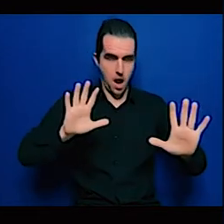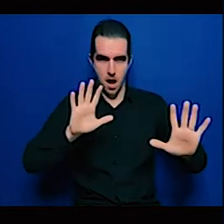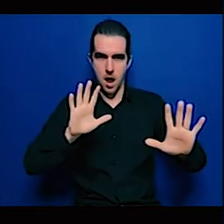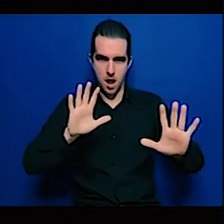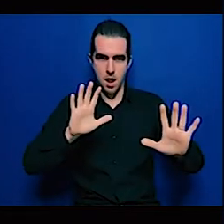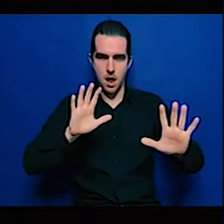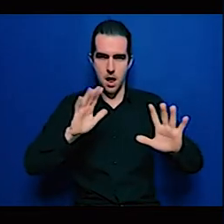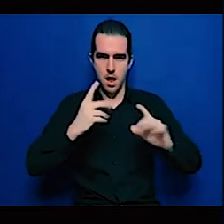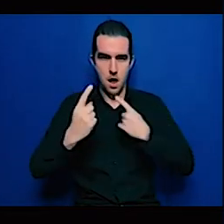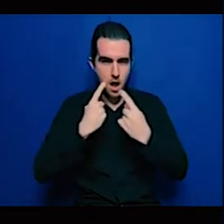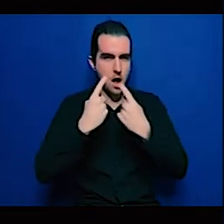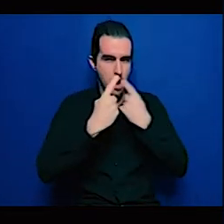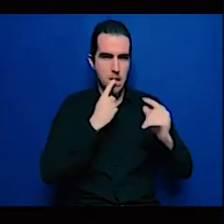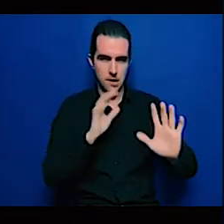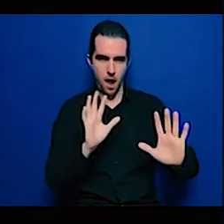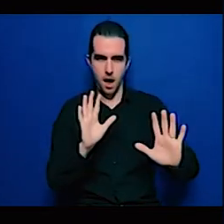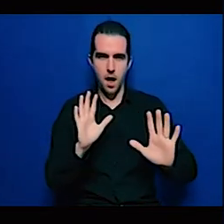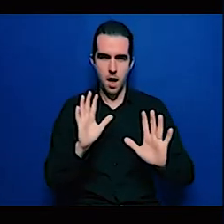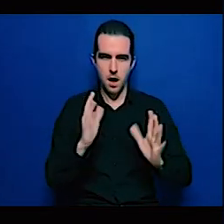international